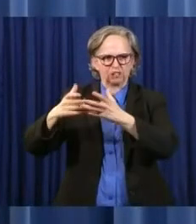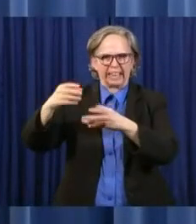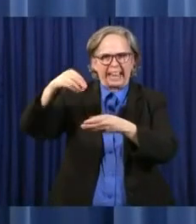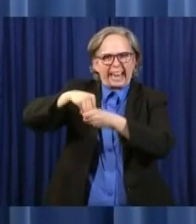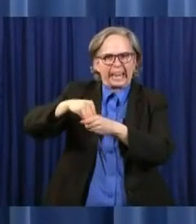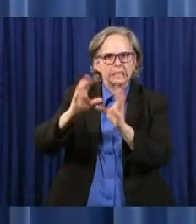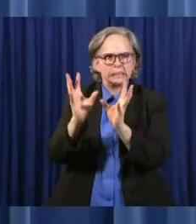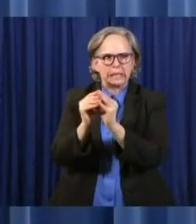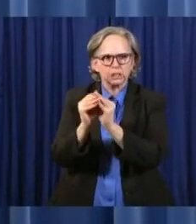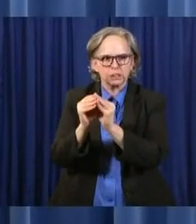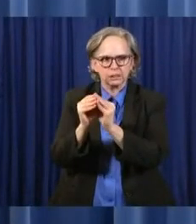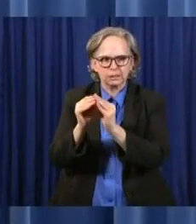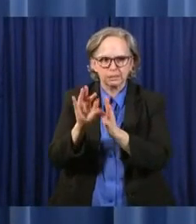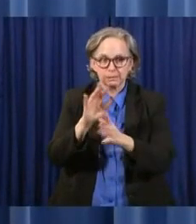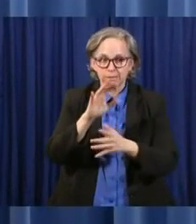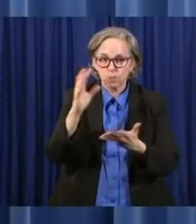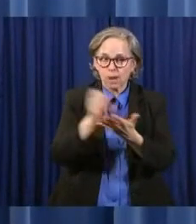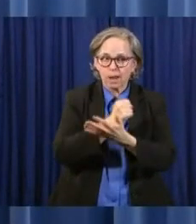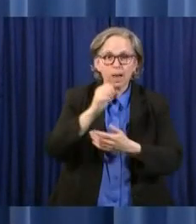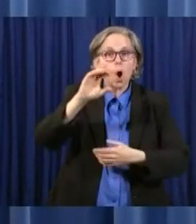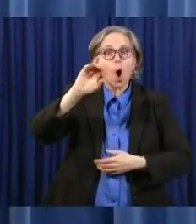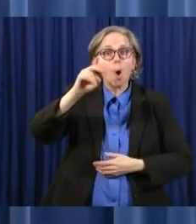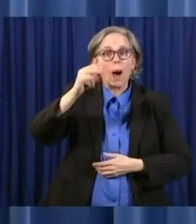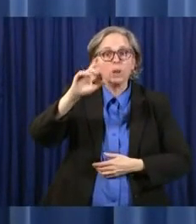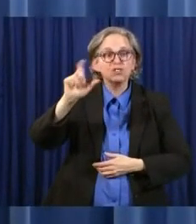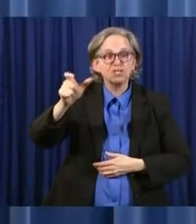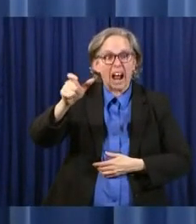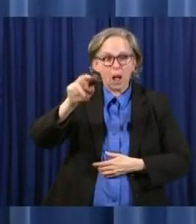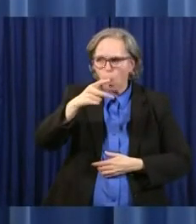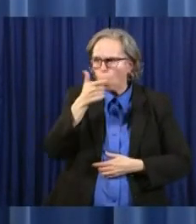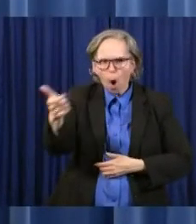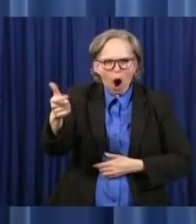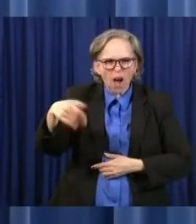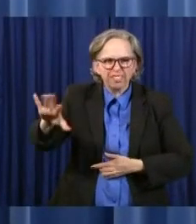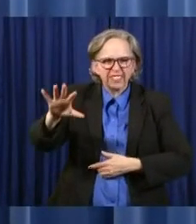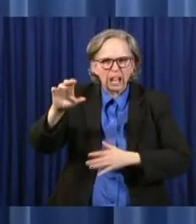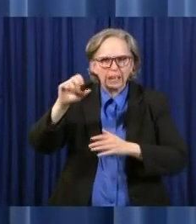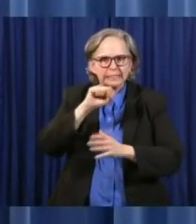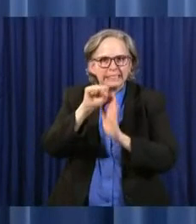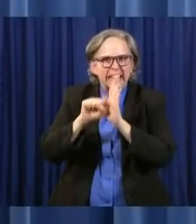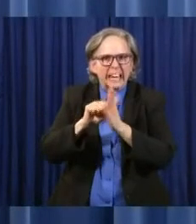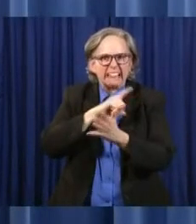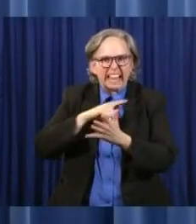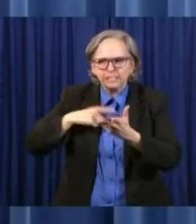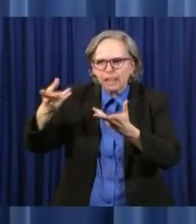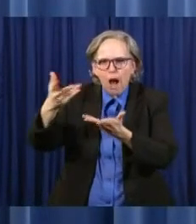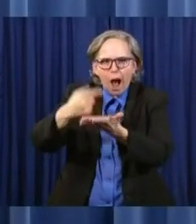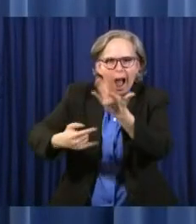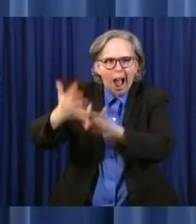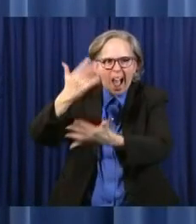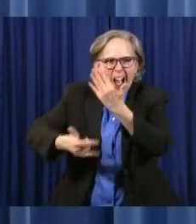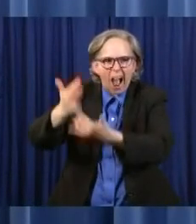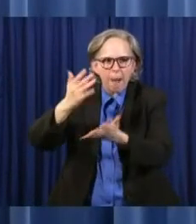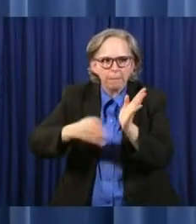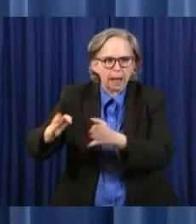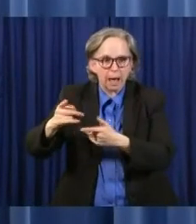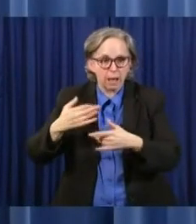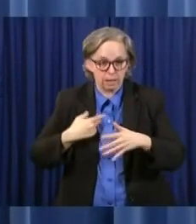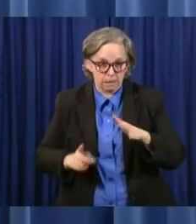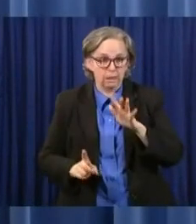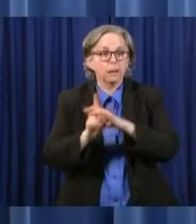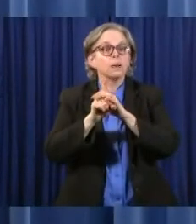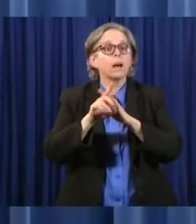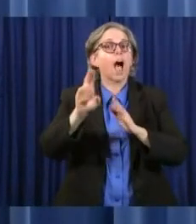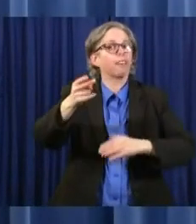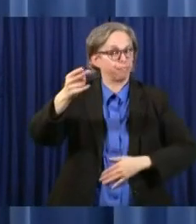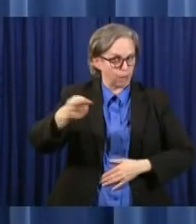the Ohio Channel had the opportunity to watch the, the state legislature. It's our goal to be back here on Thursday, uh, and we hope